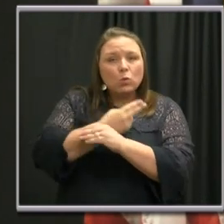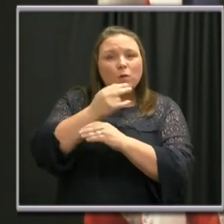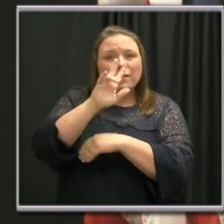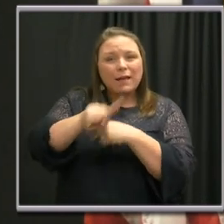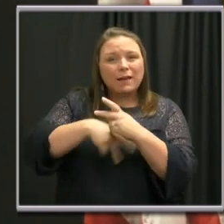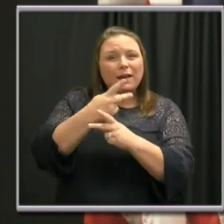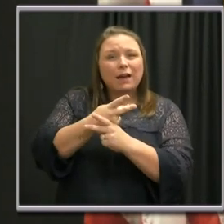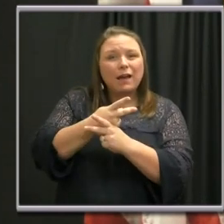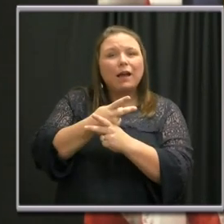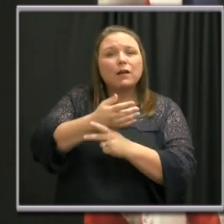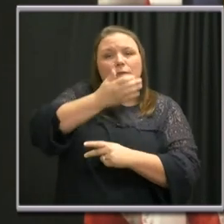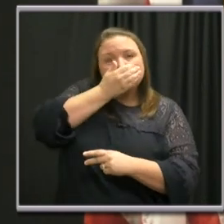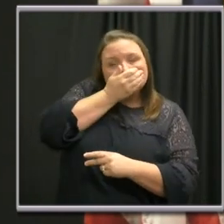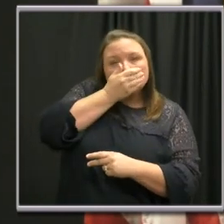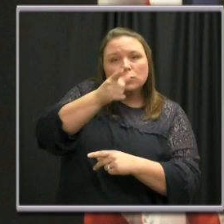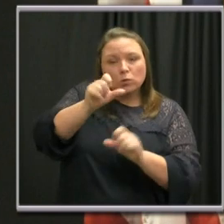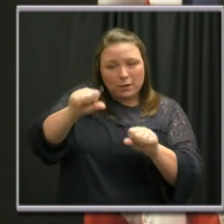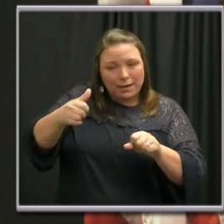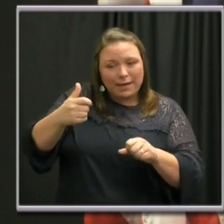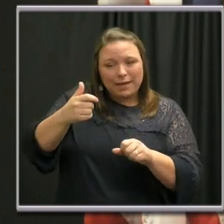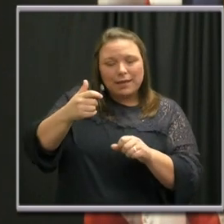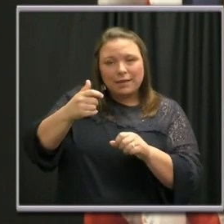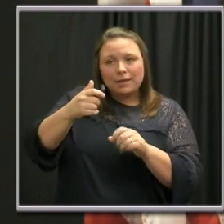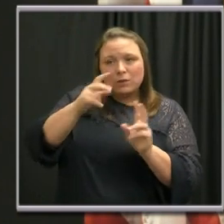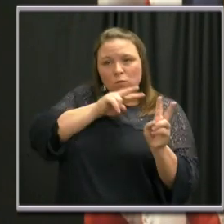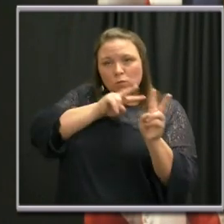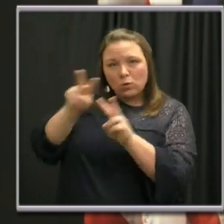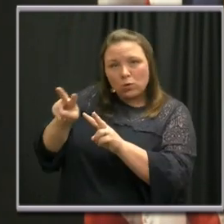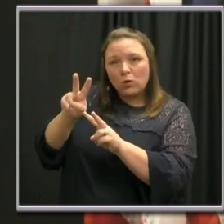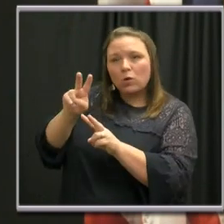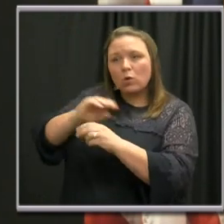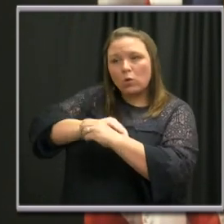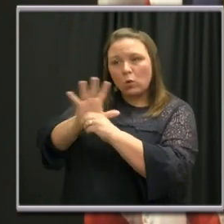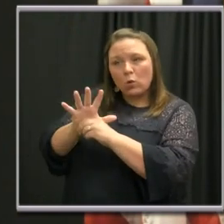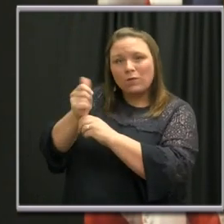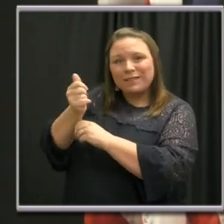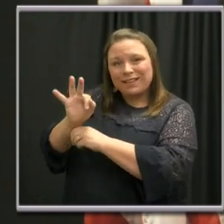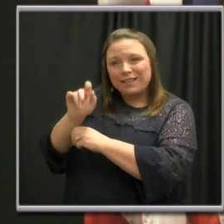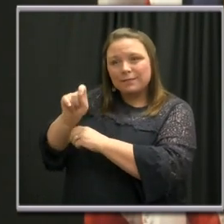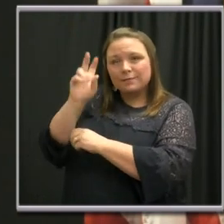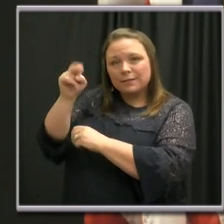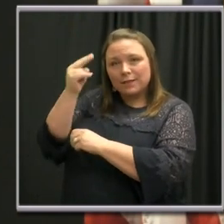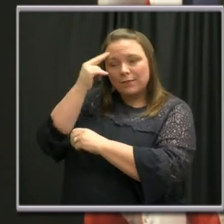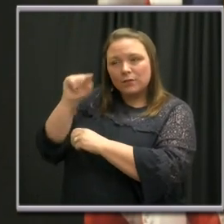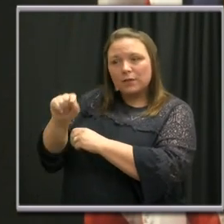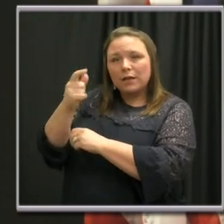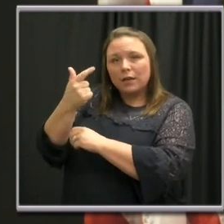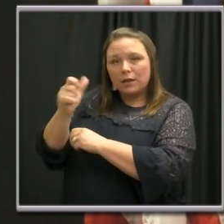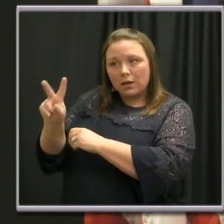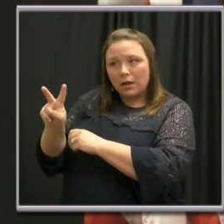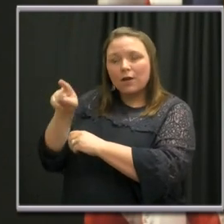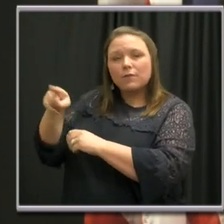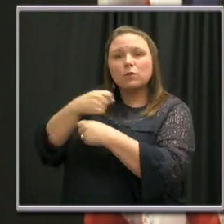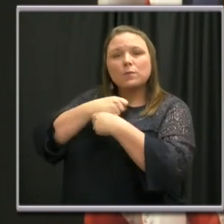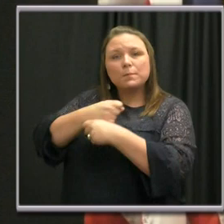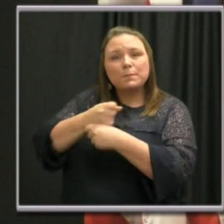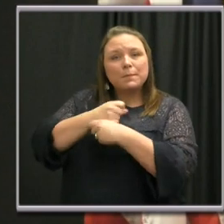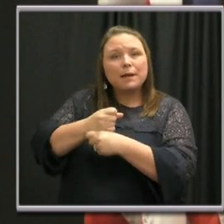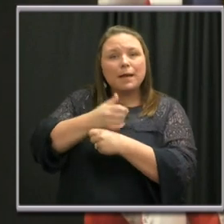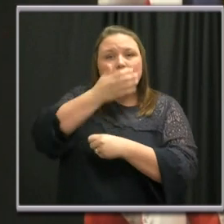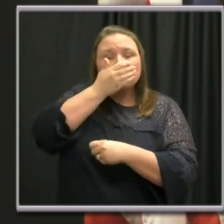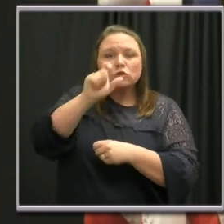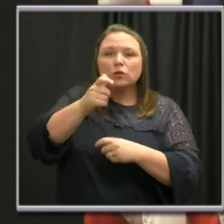cloth face coverings, which you can find by visiting covid19.nashville.gov. Your homemade mask should